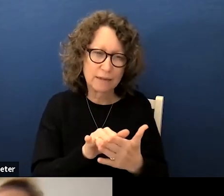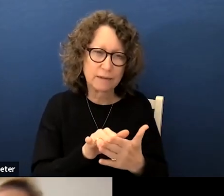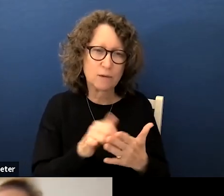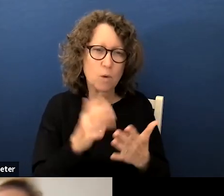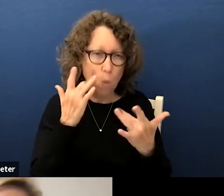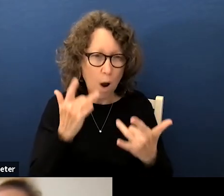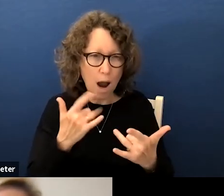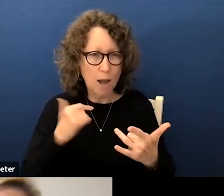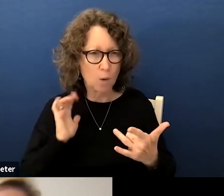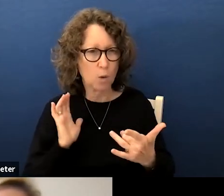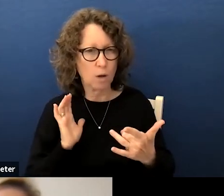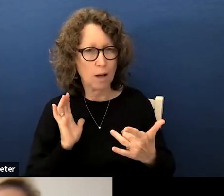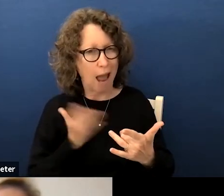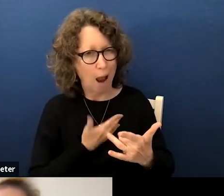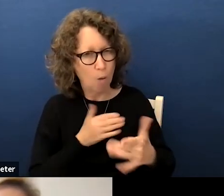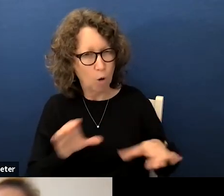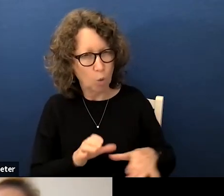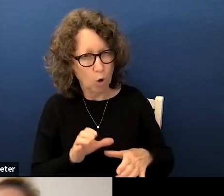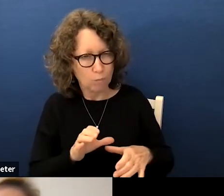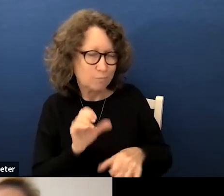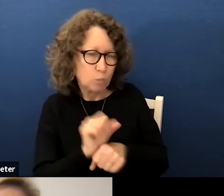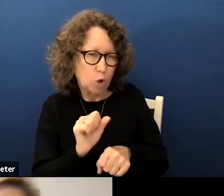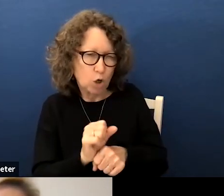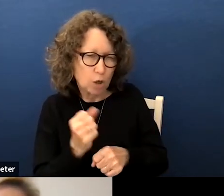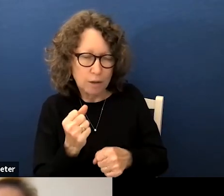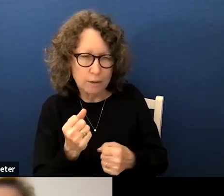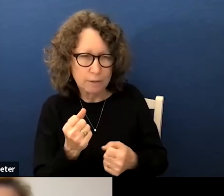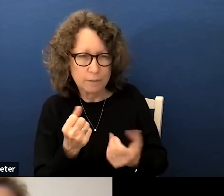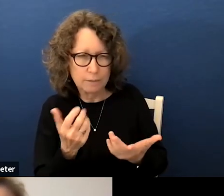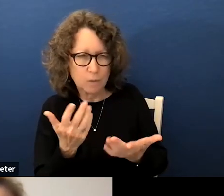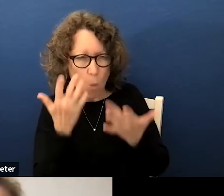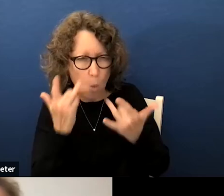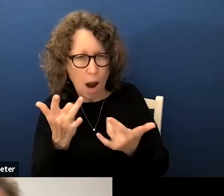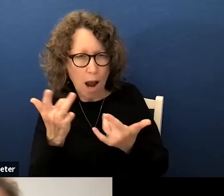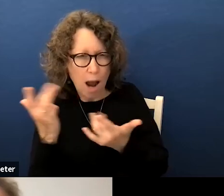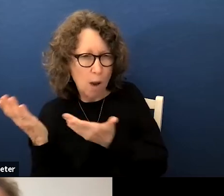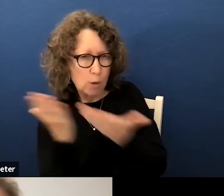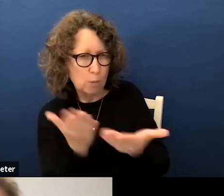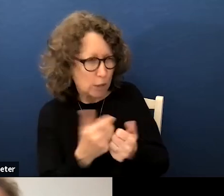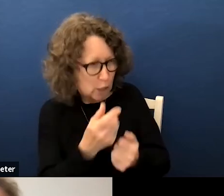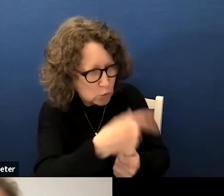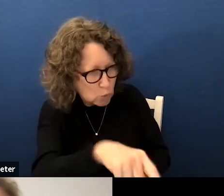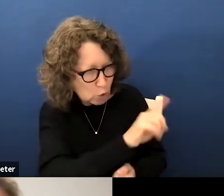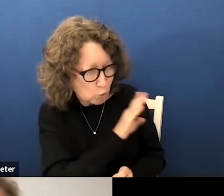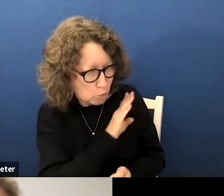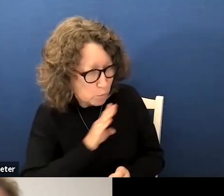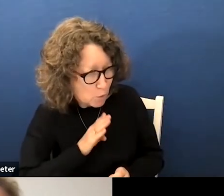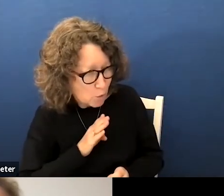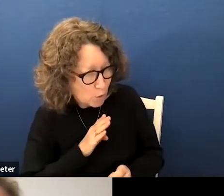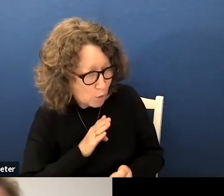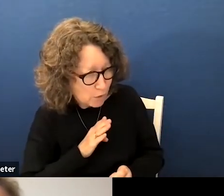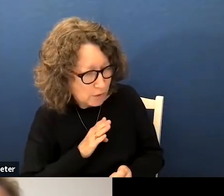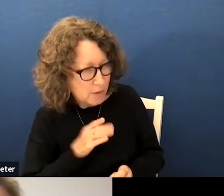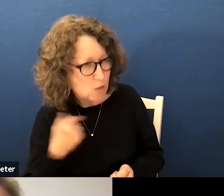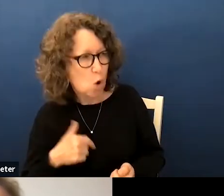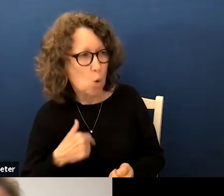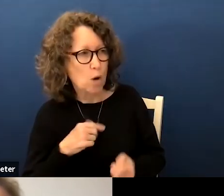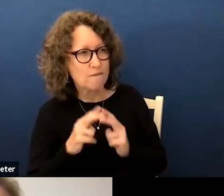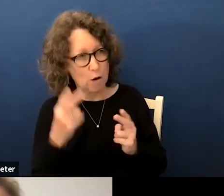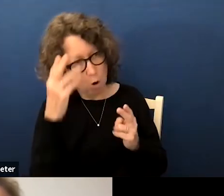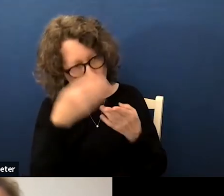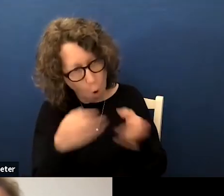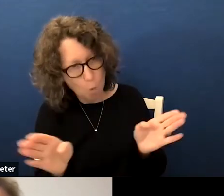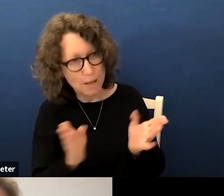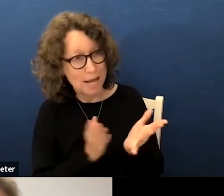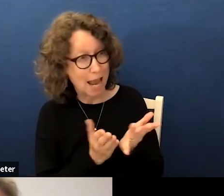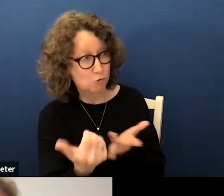we do the work we do and think about why we're doing it why we're bringing it to you as board members so that we're very open and